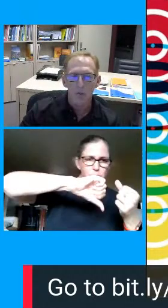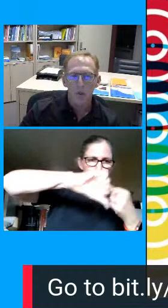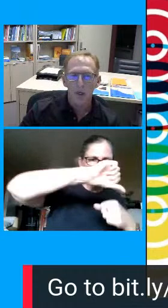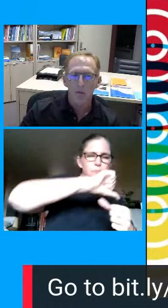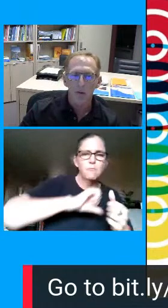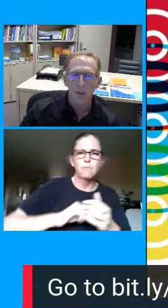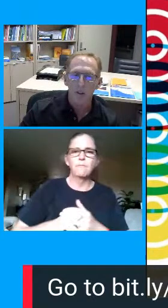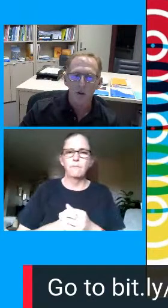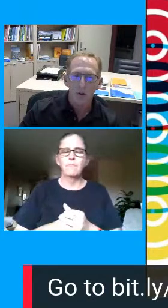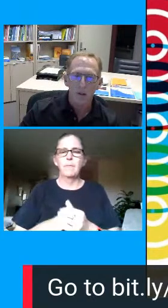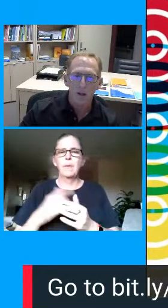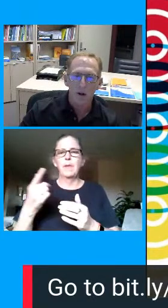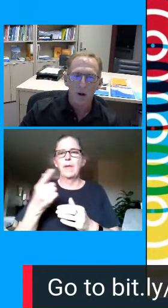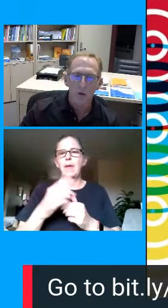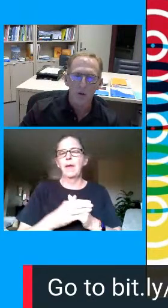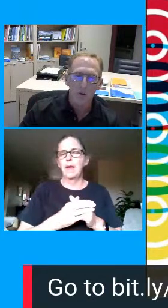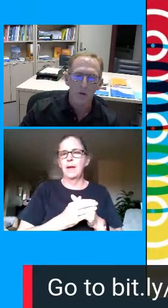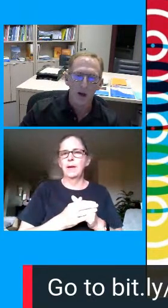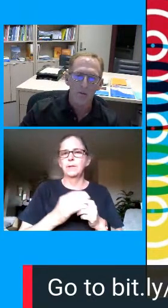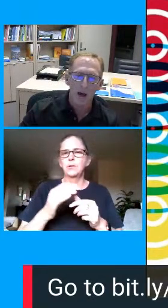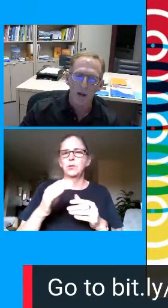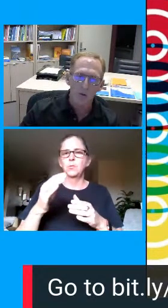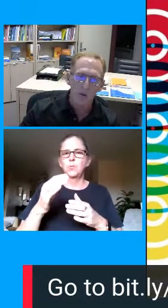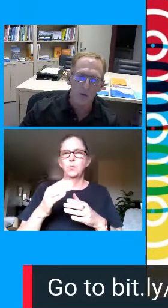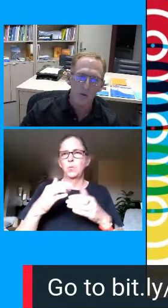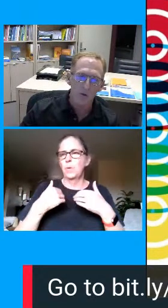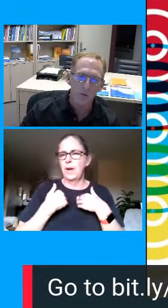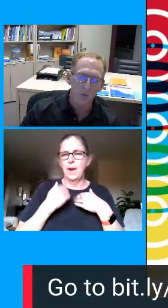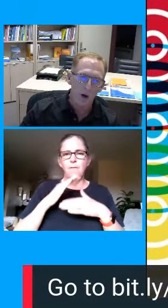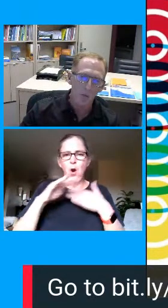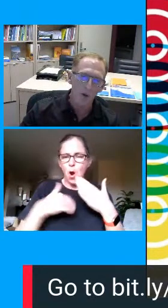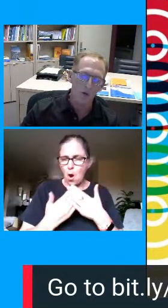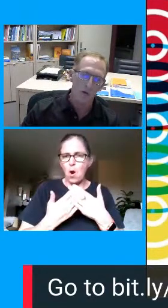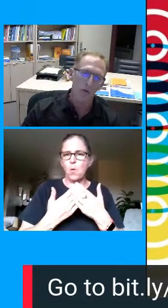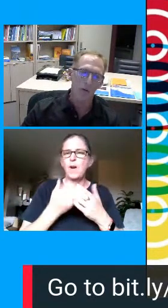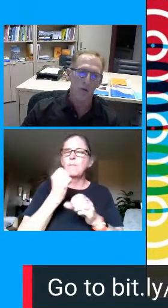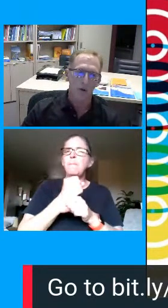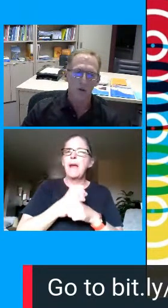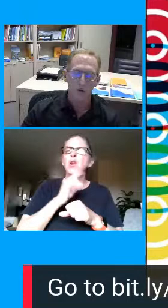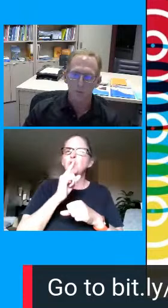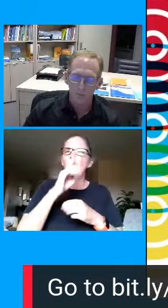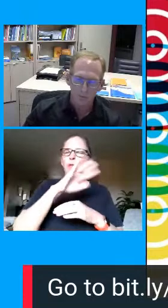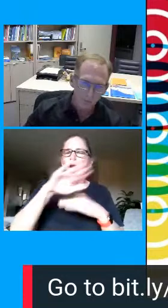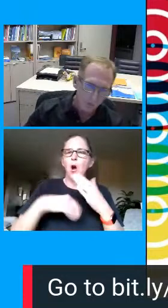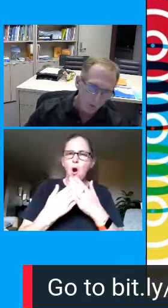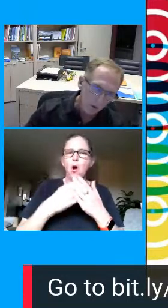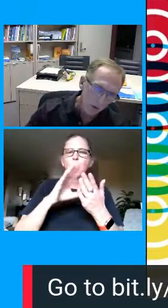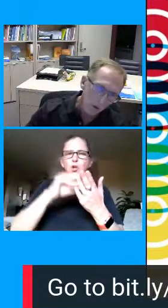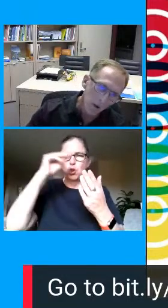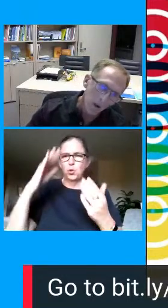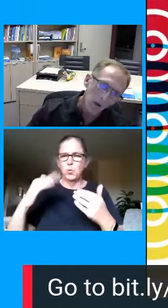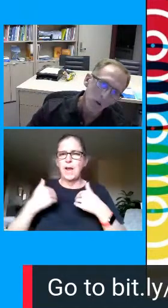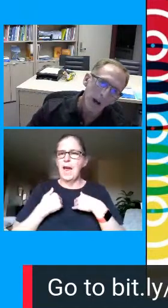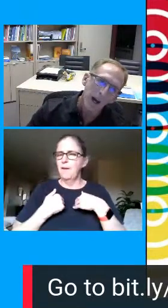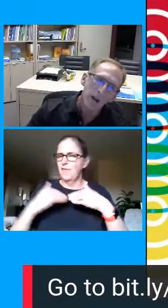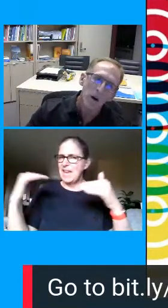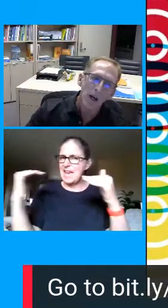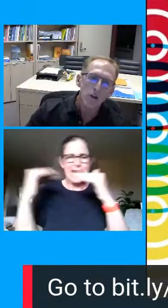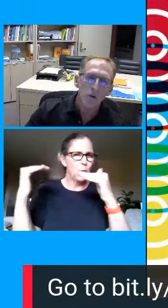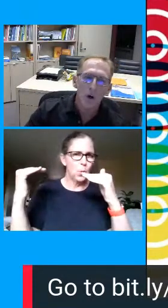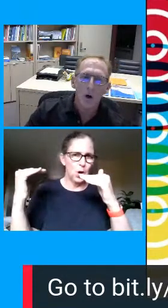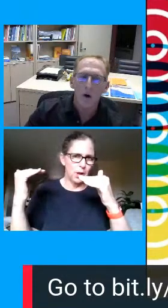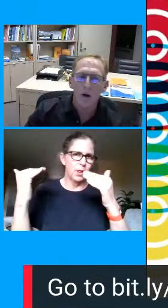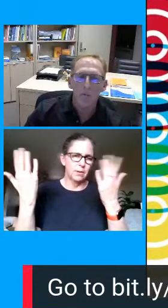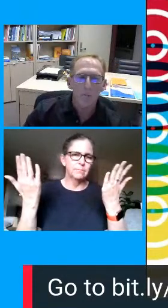behaviorally and ensuring that all students have access to best first instruction so that